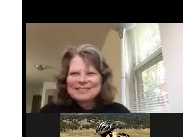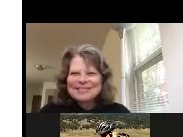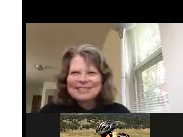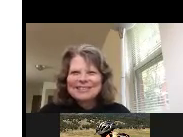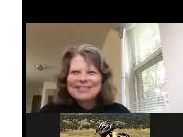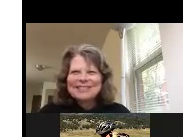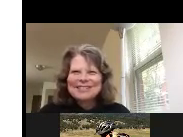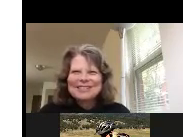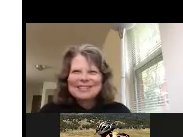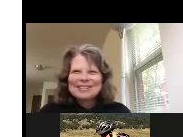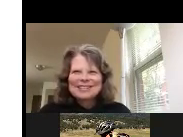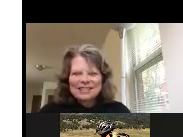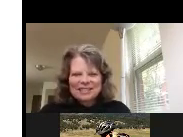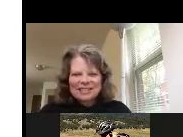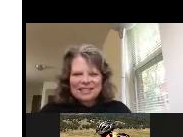here